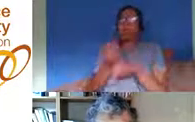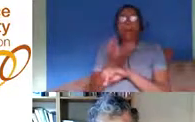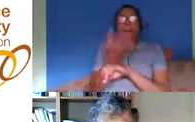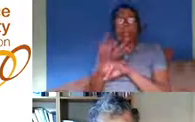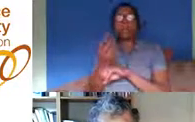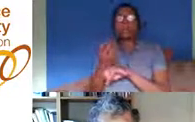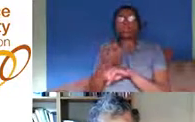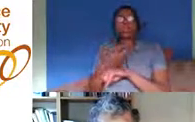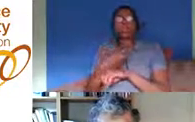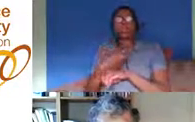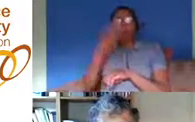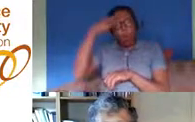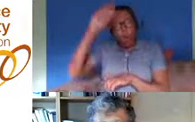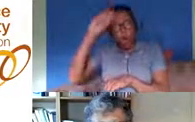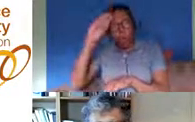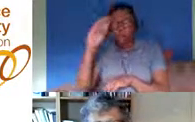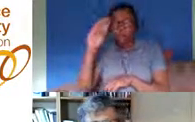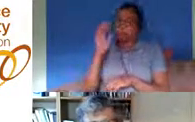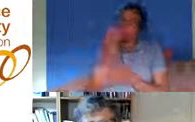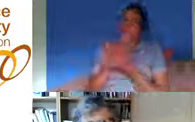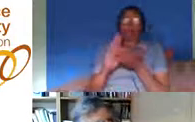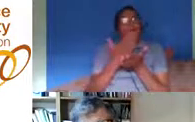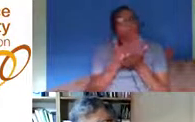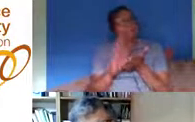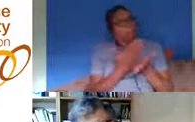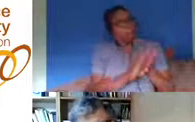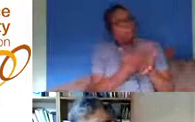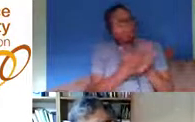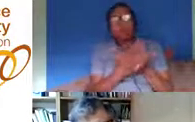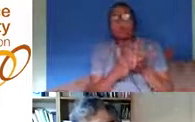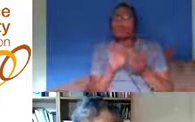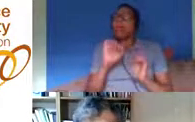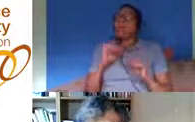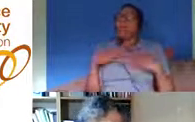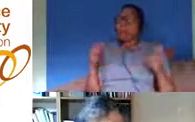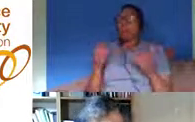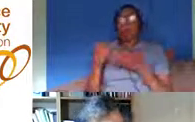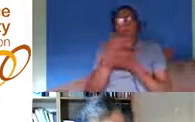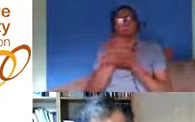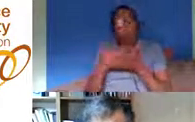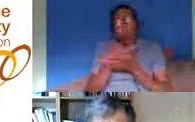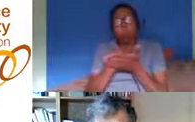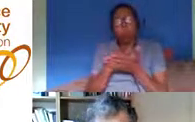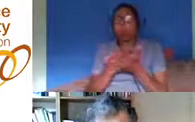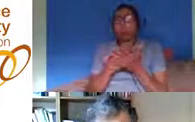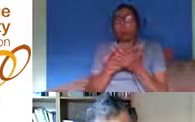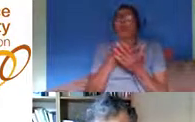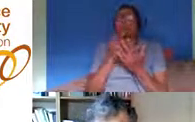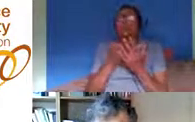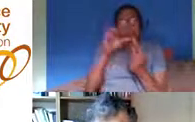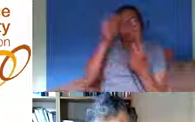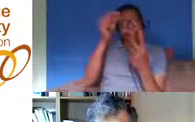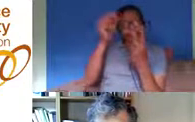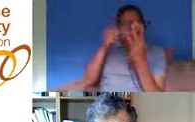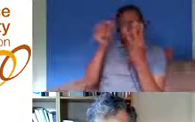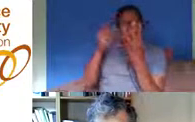stand out as having poor health across a range of indicators and his overall conclusion is that from